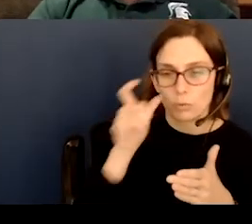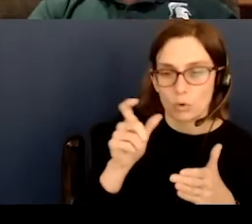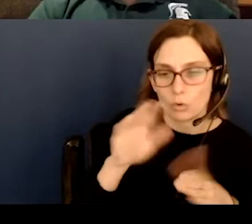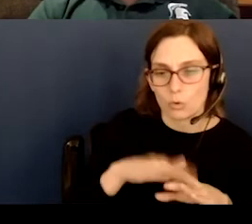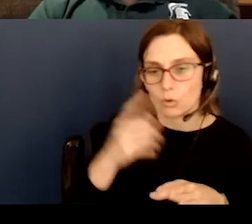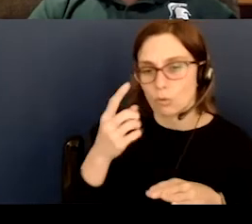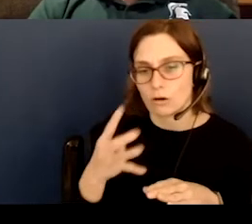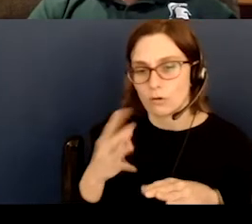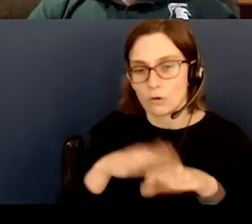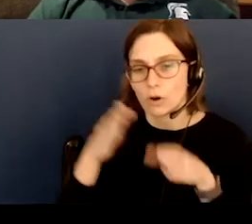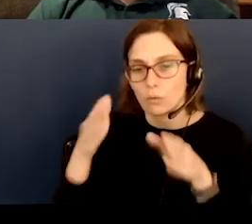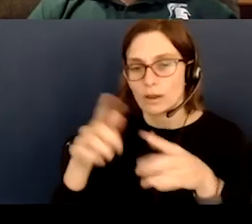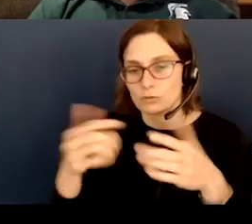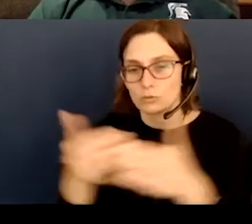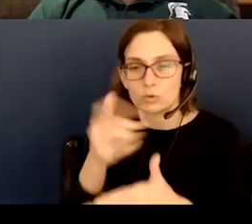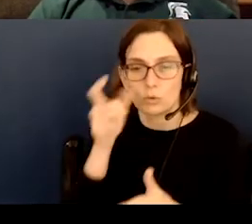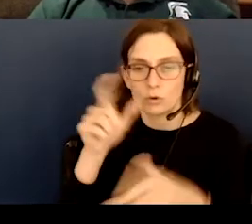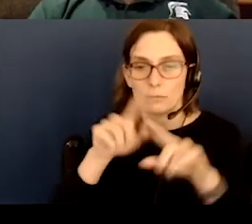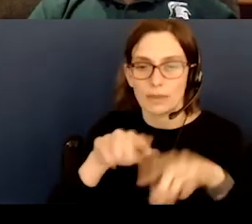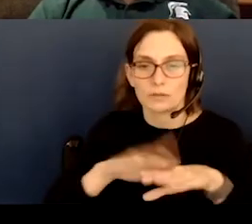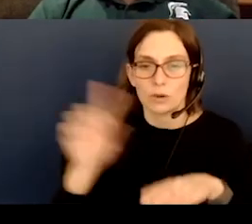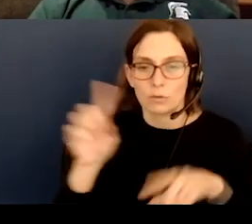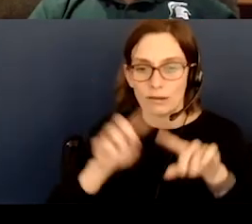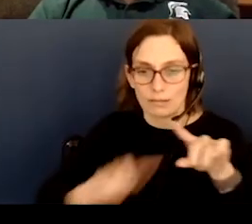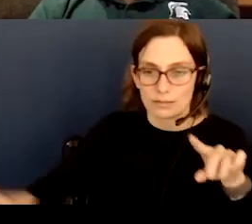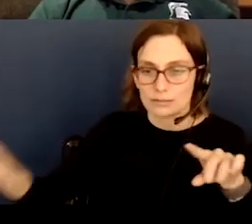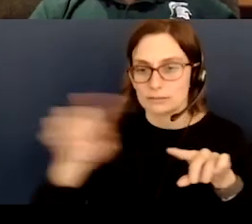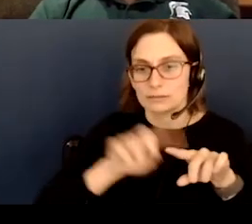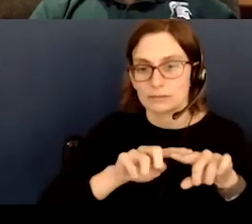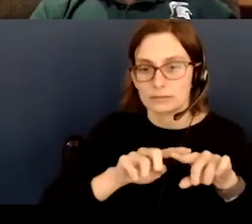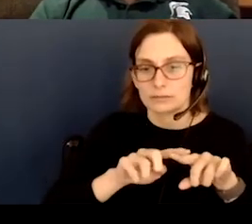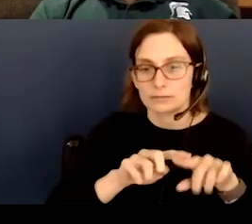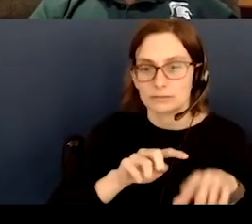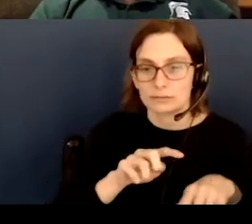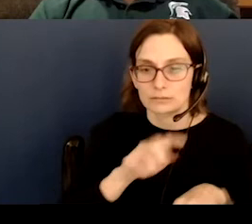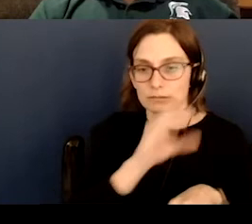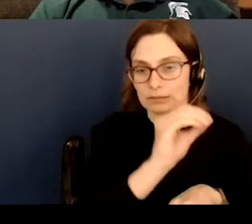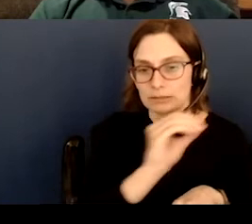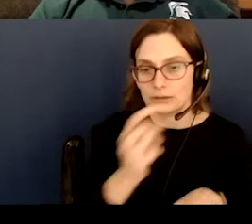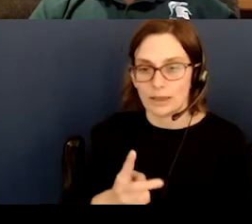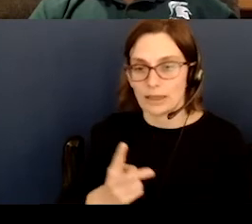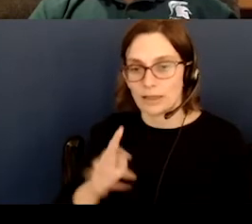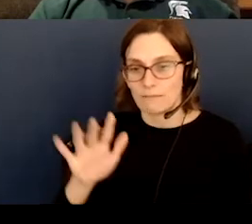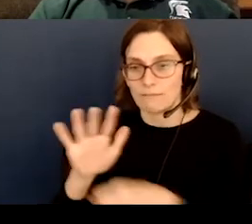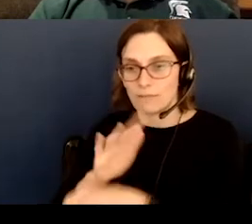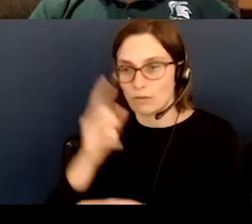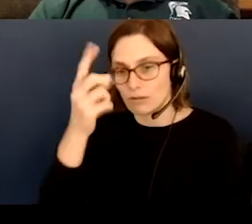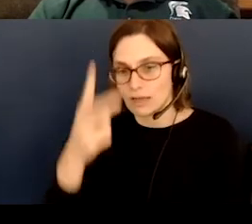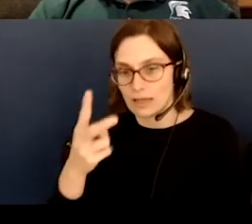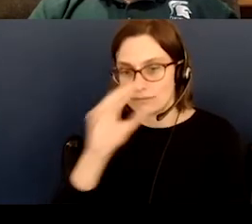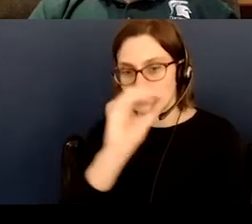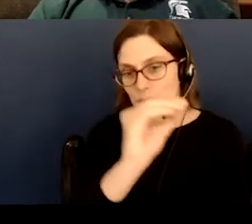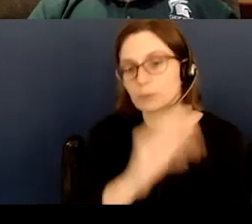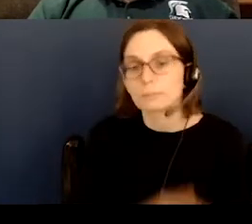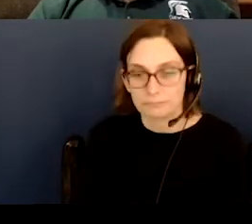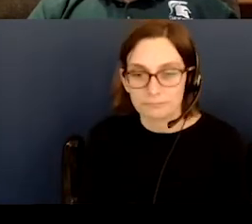new moon, based on the lunar cycle. Right. So the cycle goes zero, half, full, half, zero. Yes.